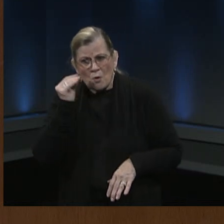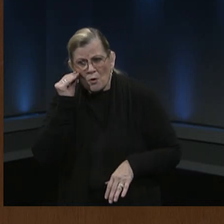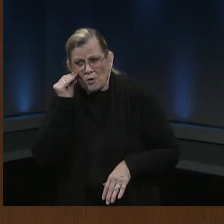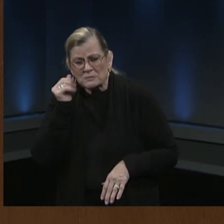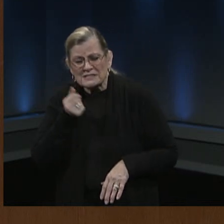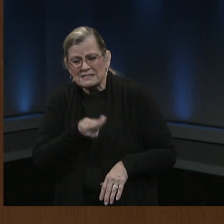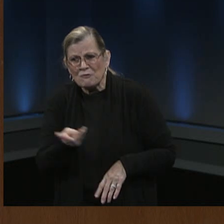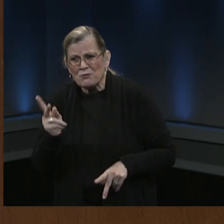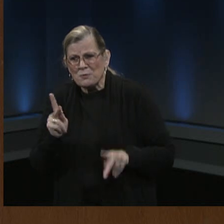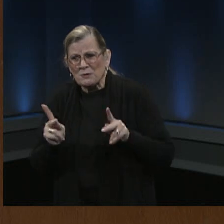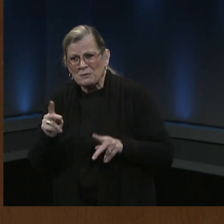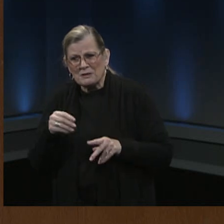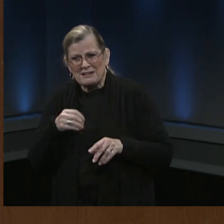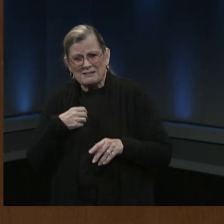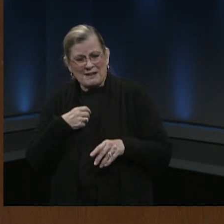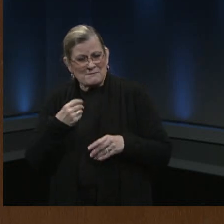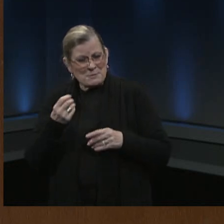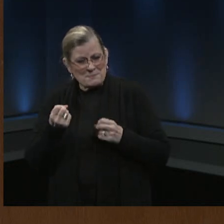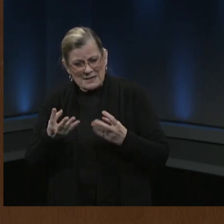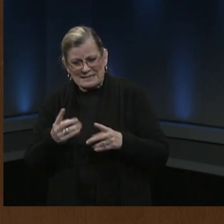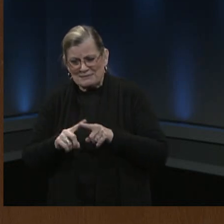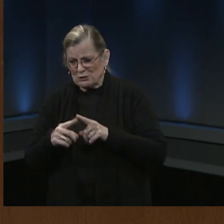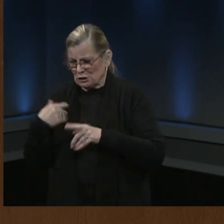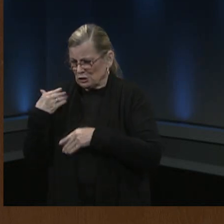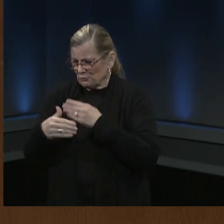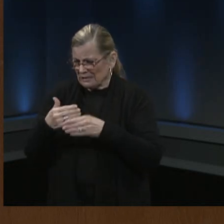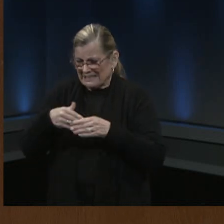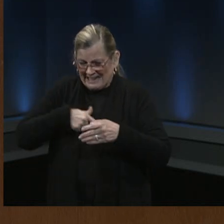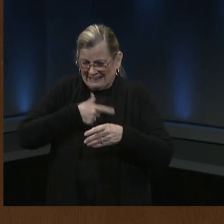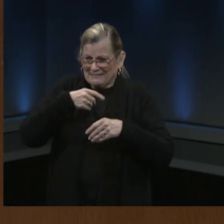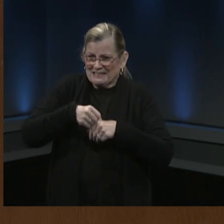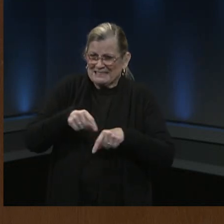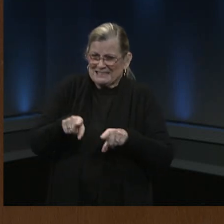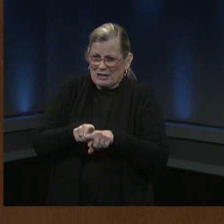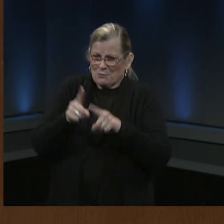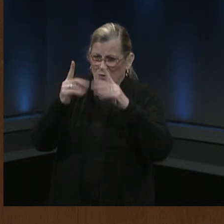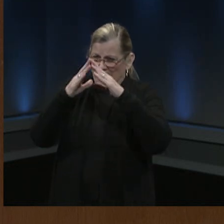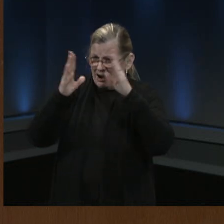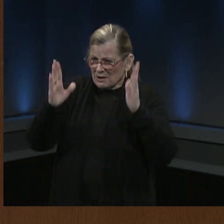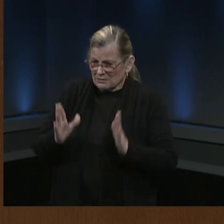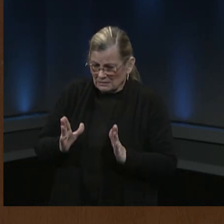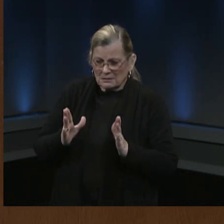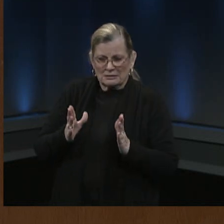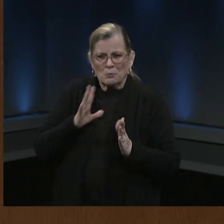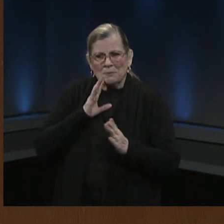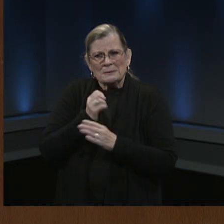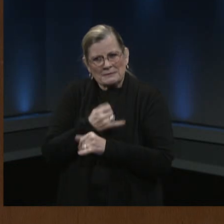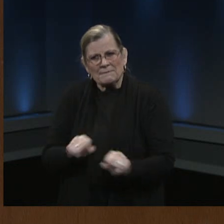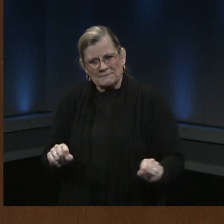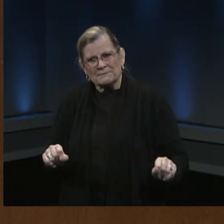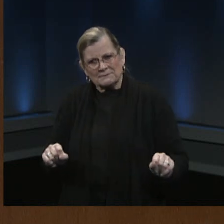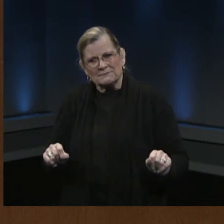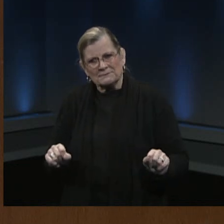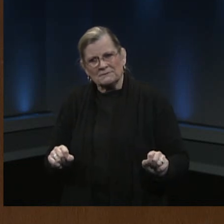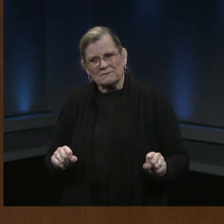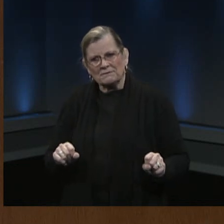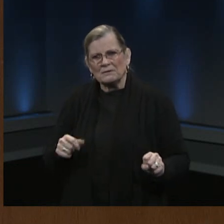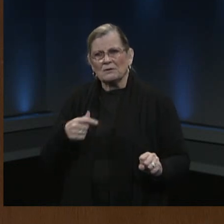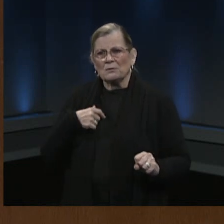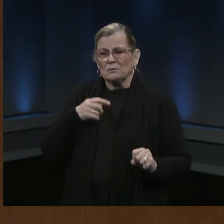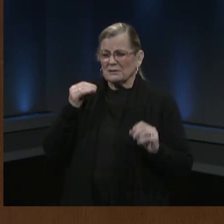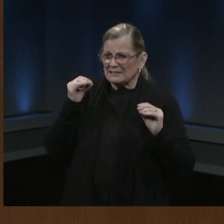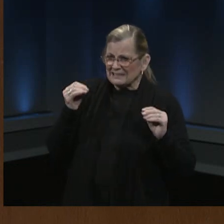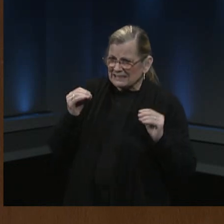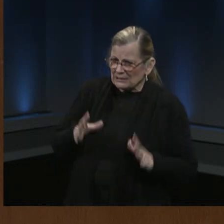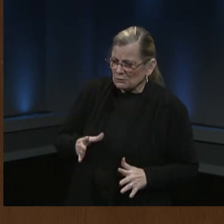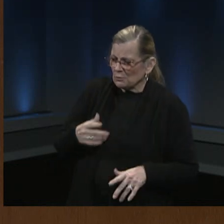vaccinated principals teachers we all have a responsibility to make our society safer so my response would be let's all do